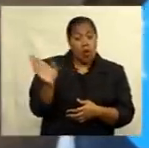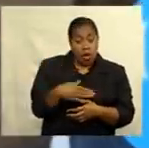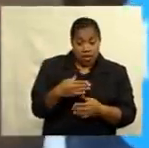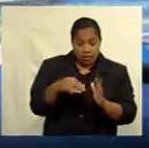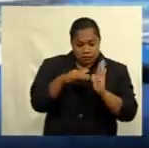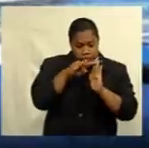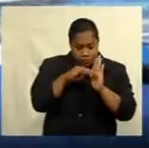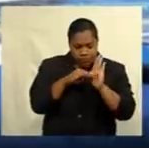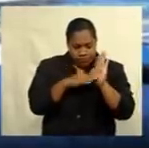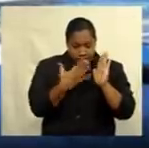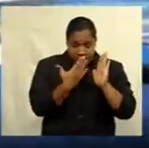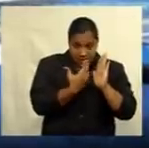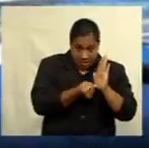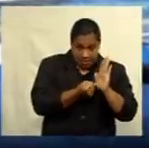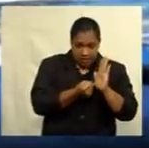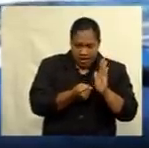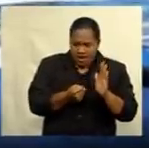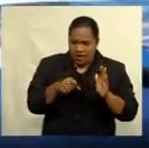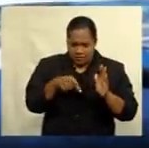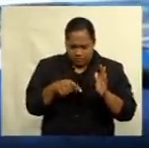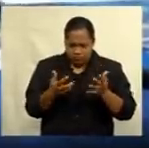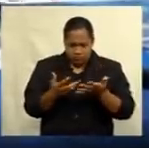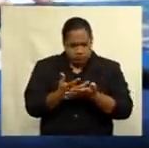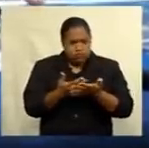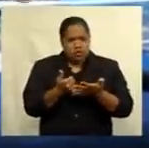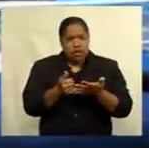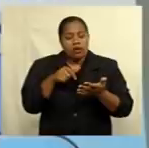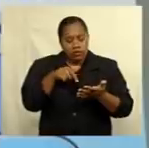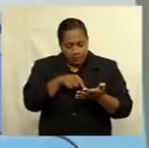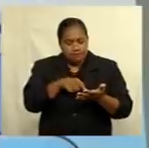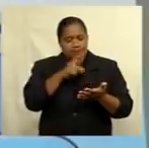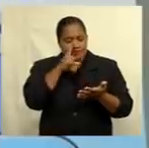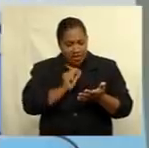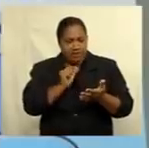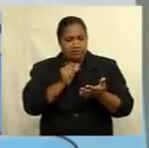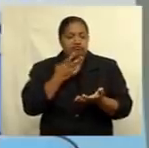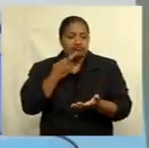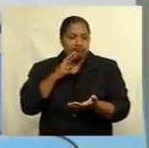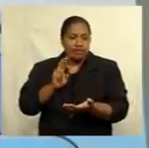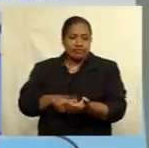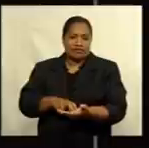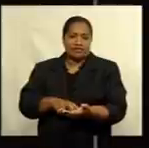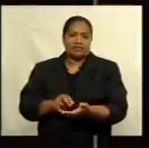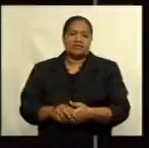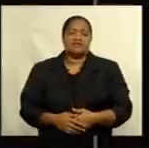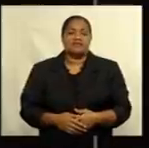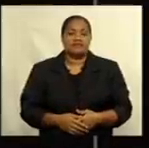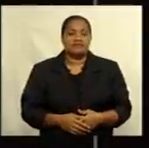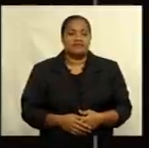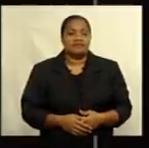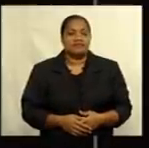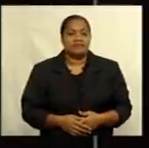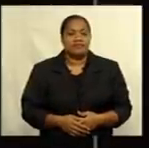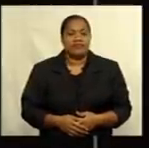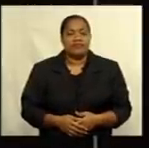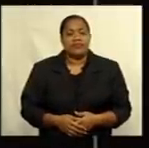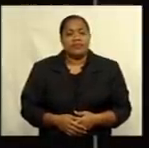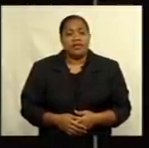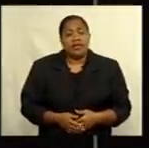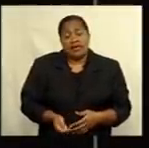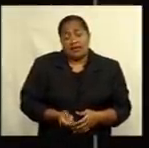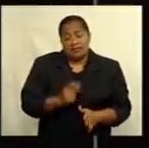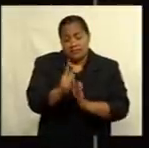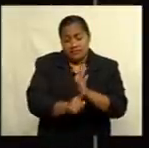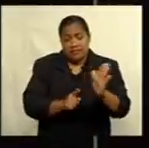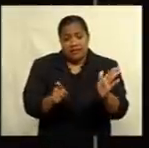and the objection has been dealt with, the party may be registered. Lena Rees, FBC News. And hours after this development,